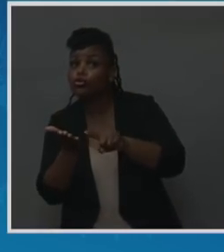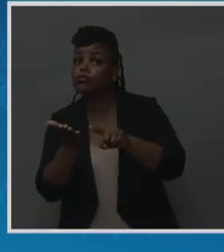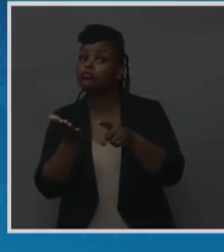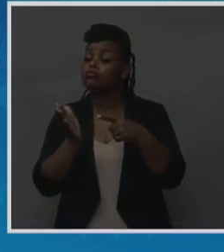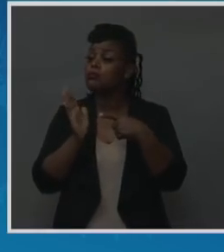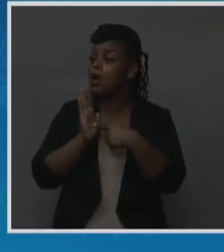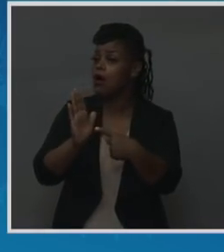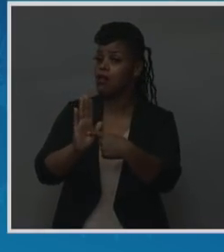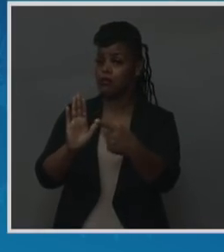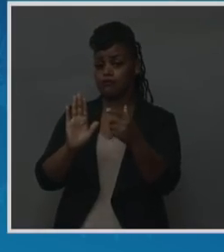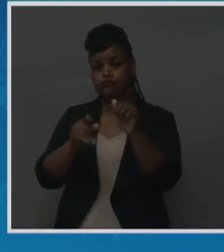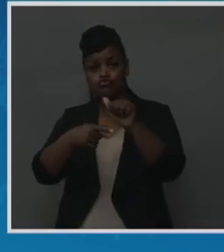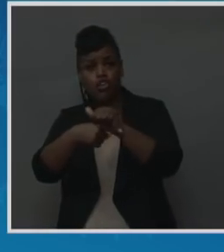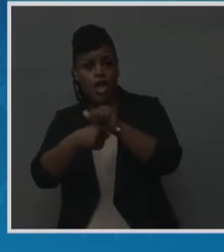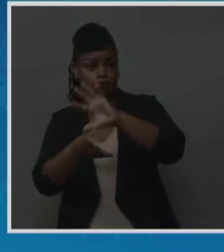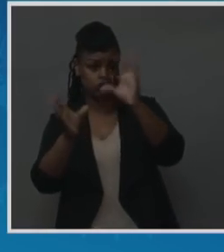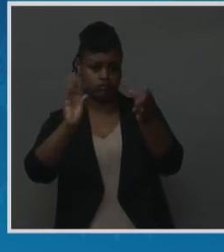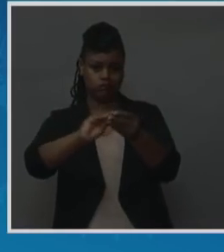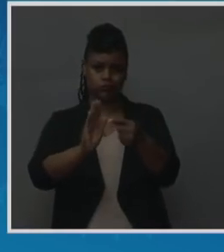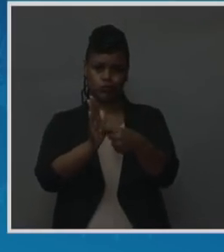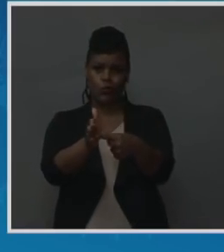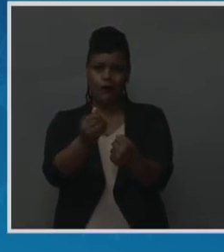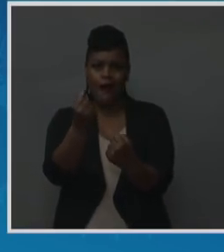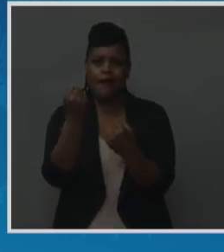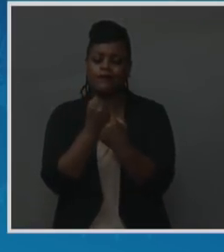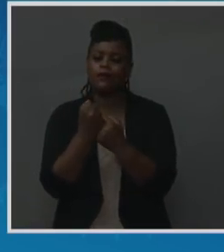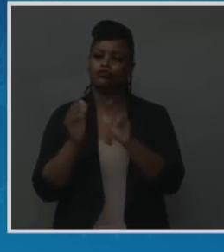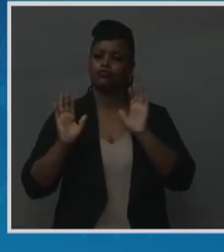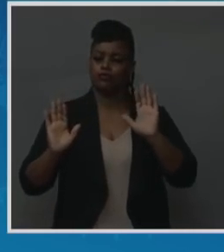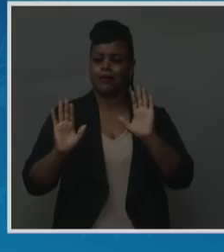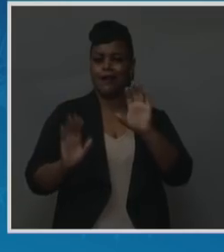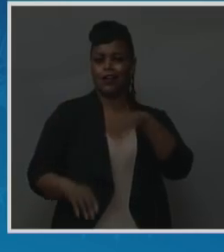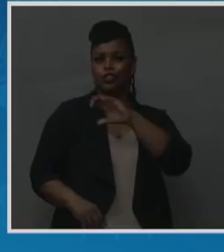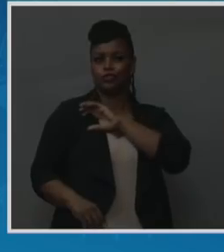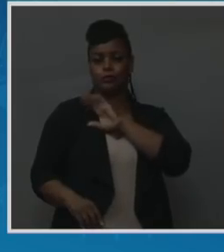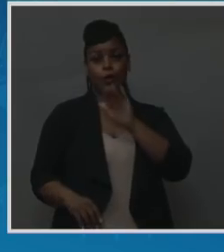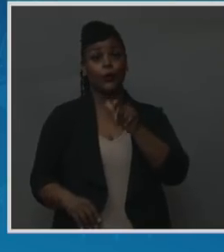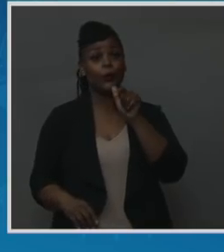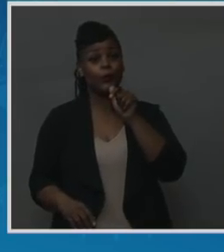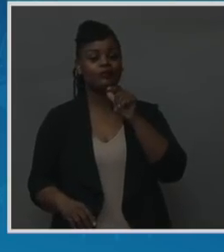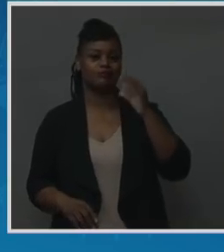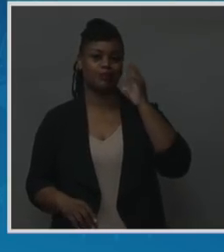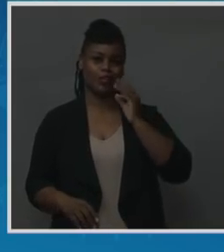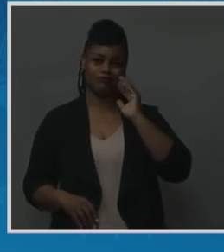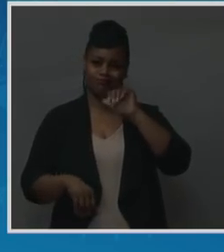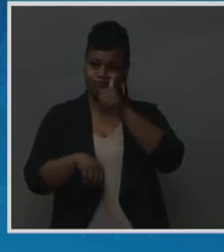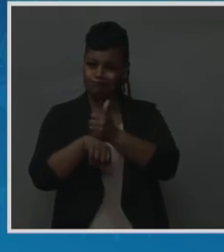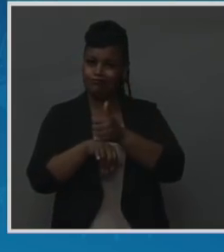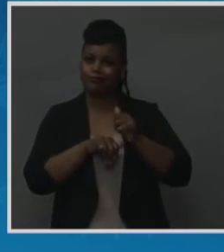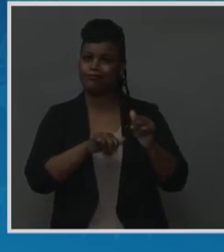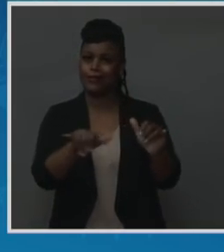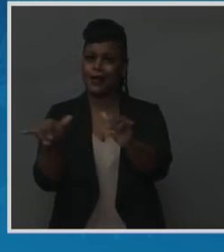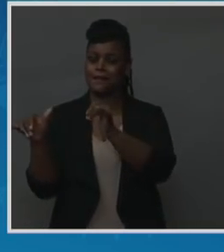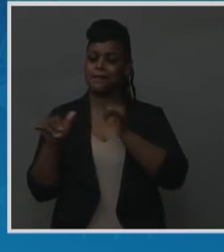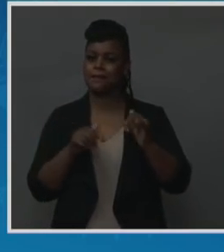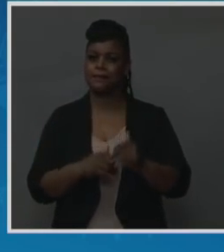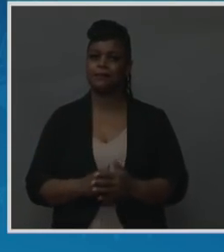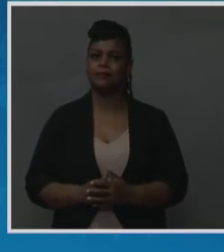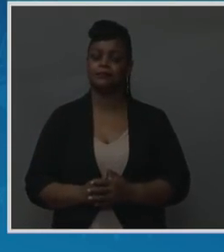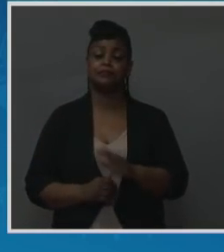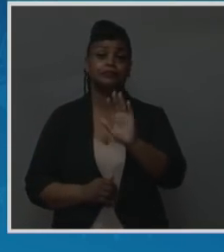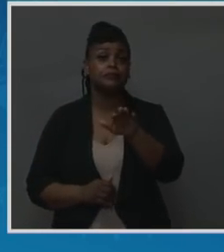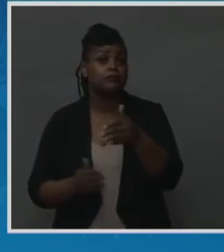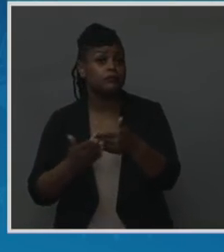through your incredible caring for others who have gone through what you have gone through. Before we dive in,